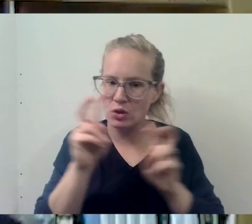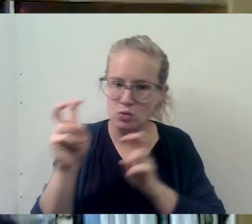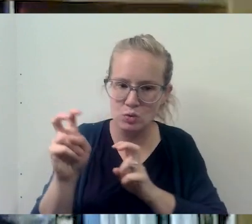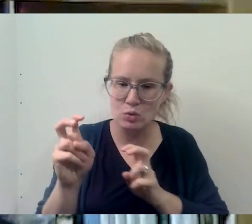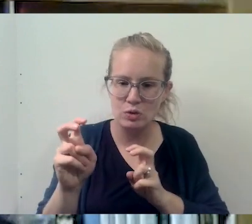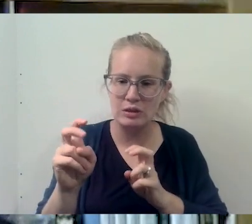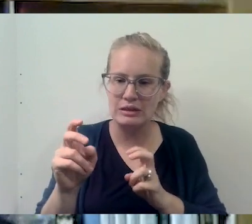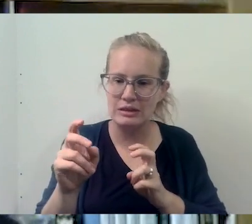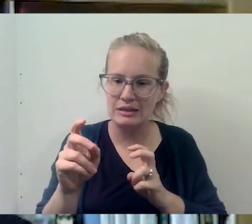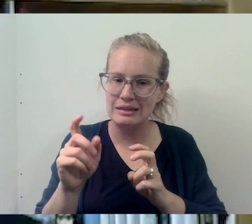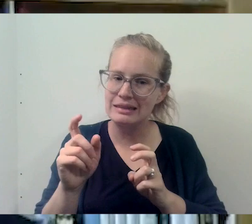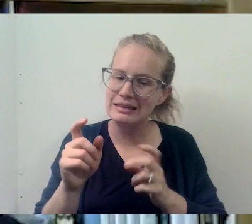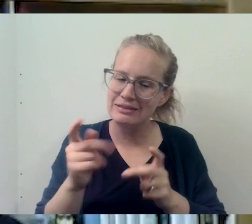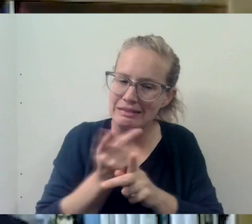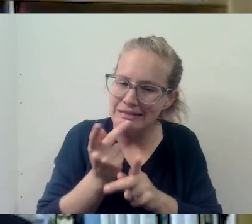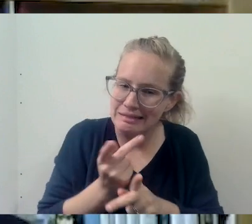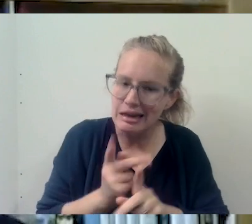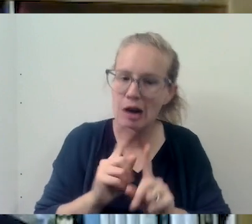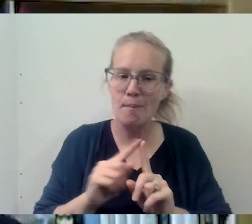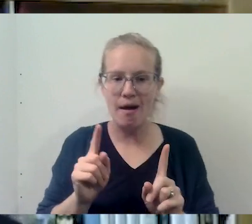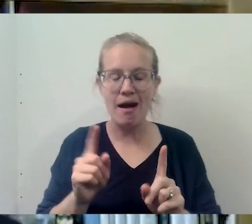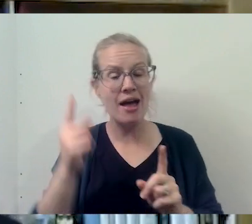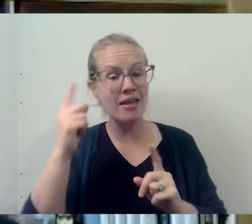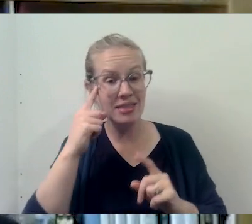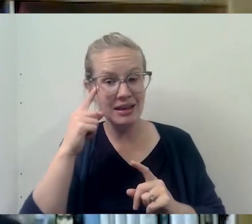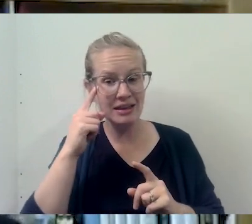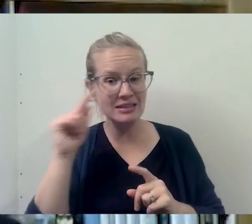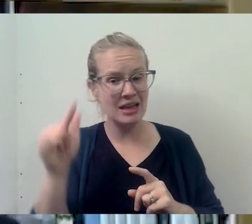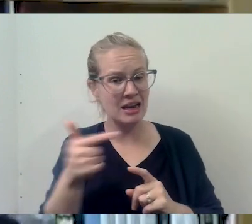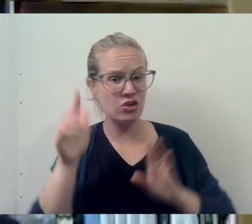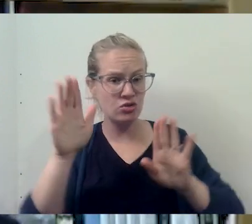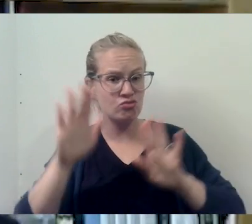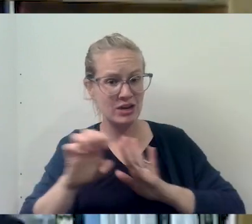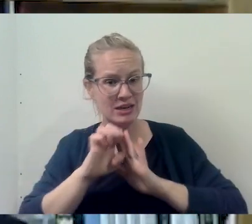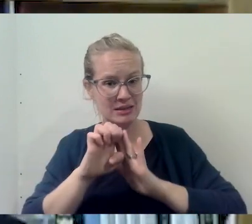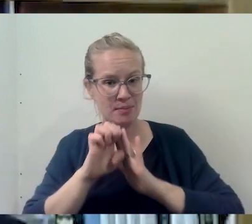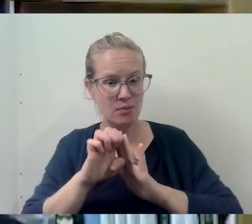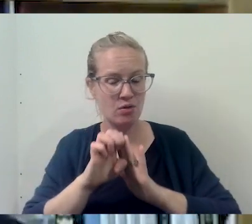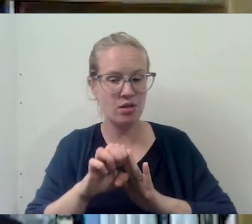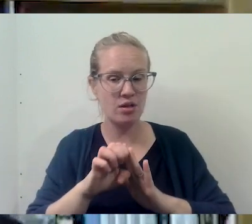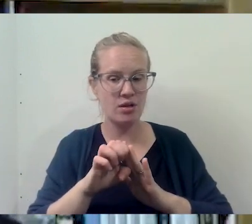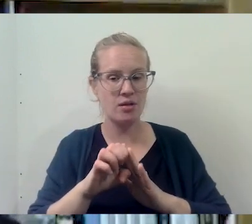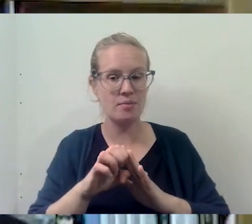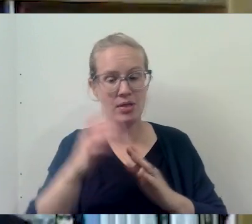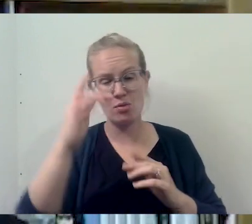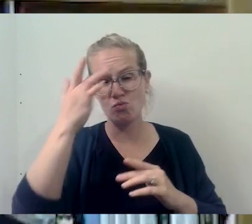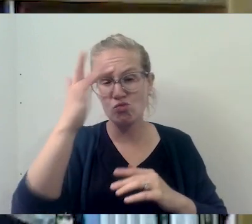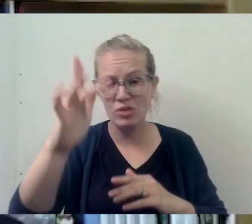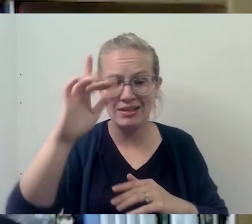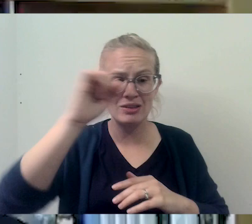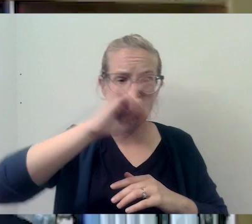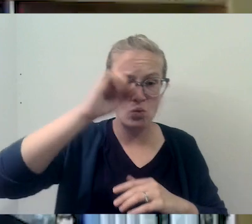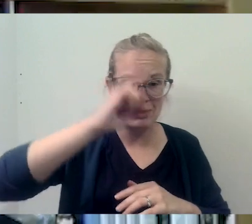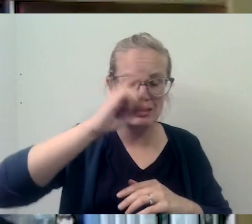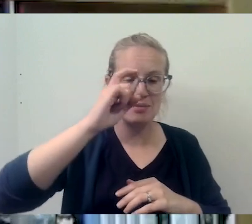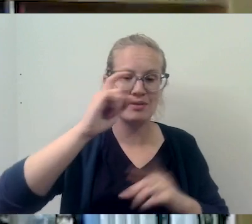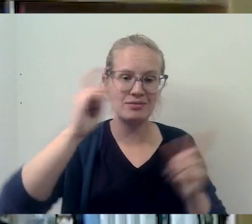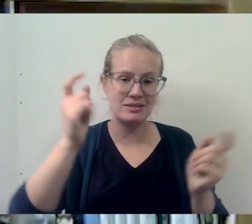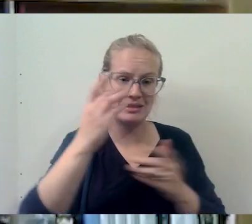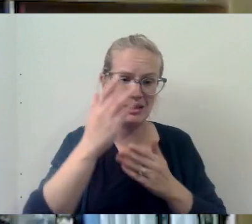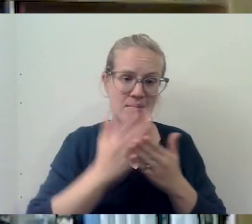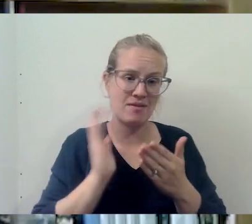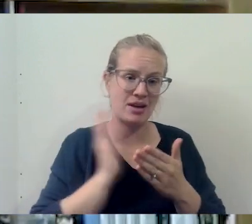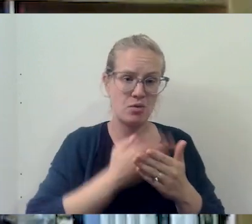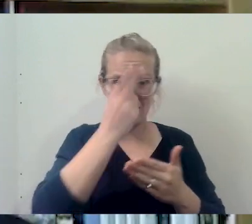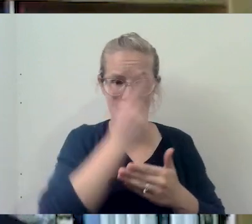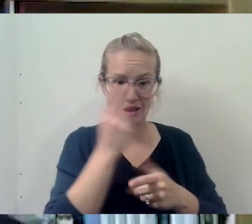that have to be overcome, but, uh, but I think it's another great example of kind of the brilliance and the wisdom of some of our